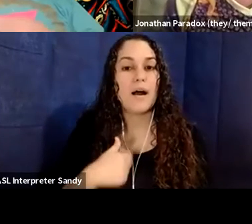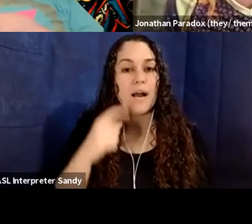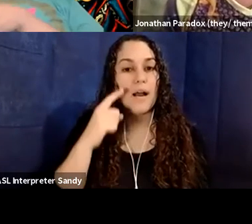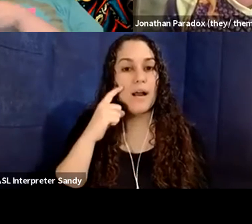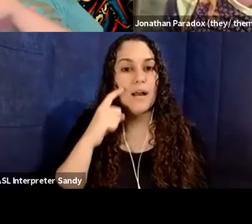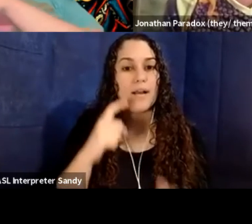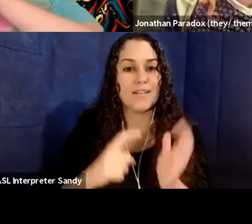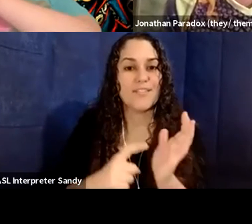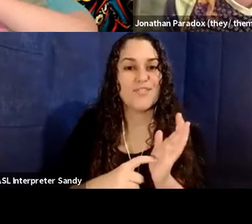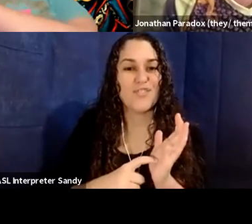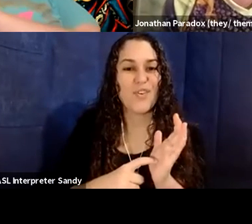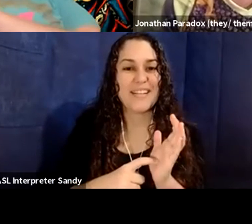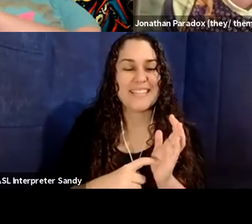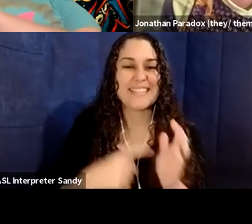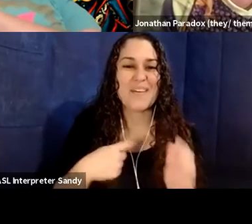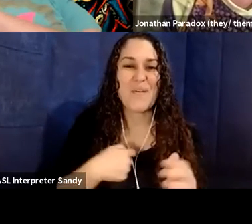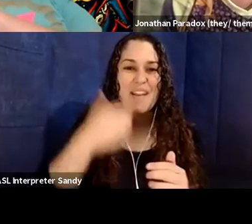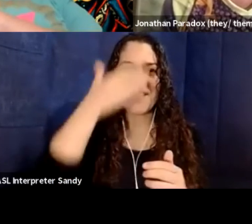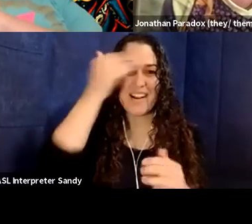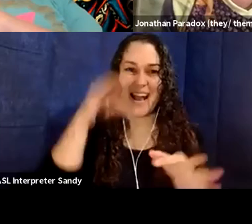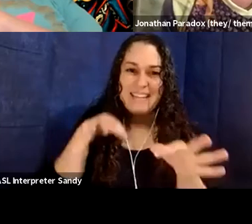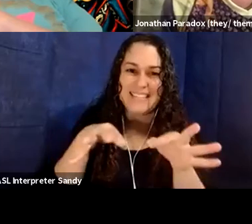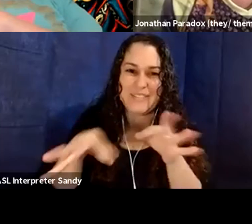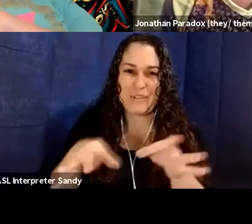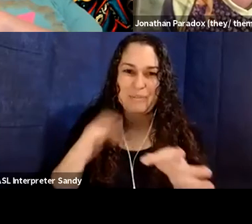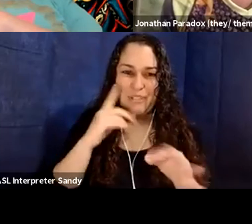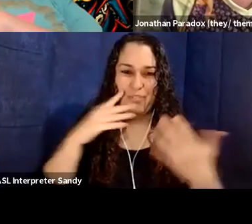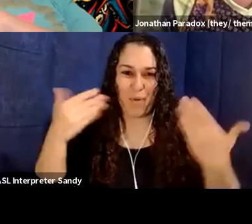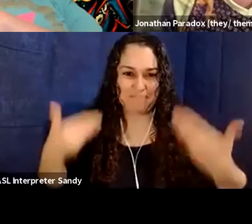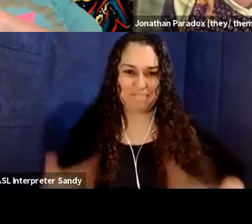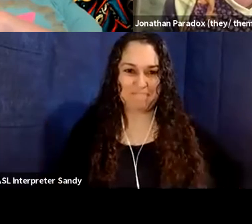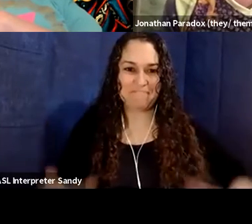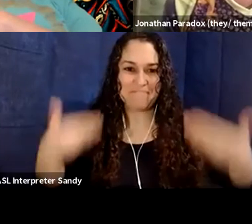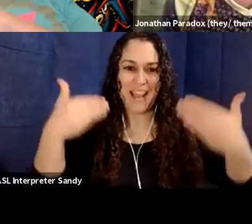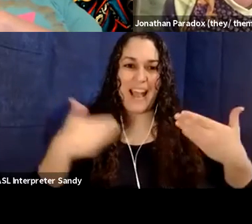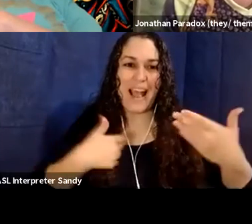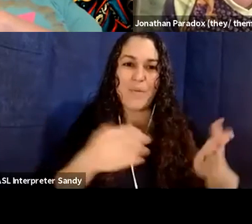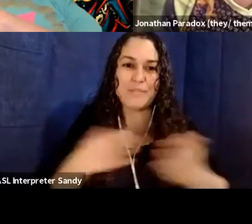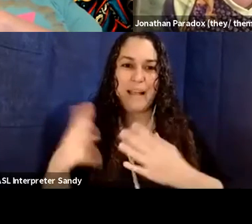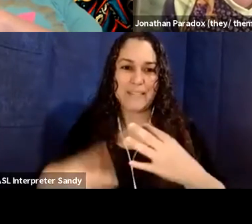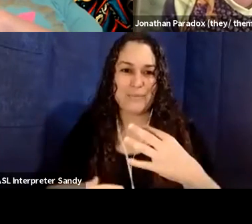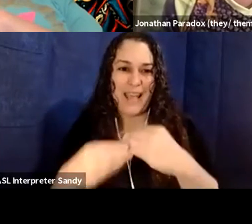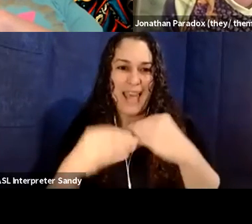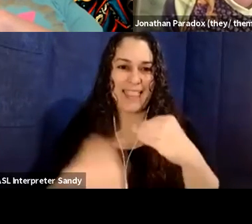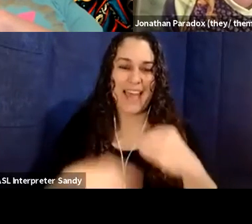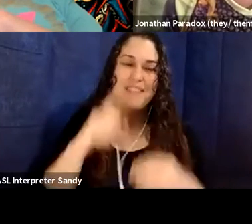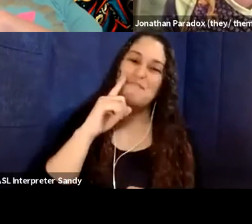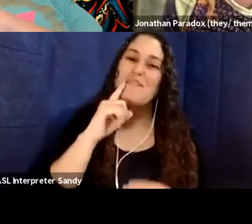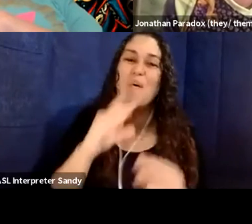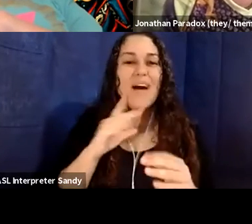forgotten to do, um, visual description. So I was just gonna insert it into the access check-in, um,